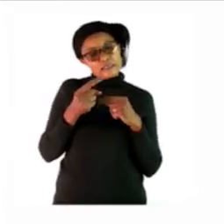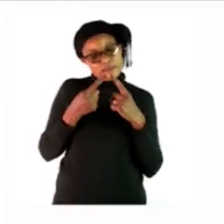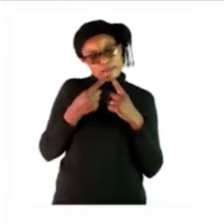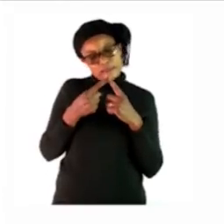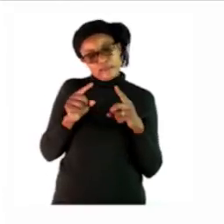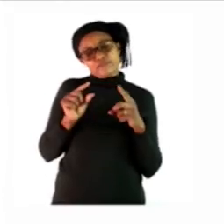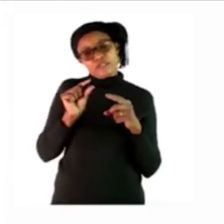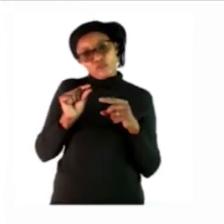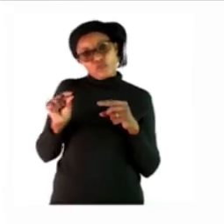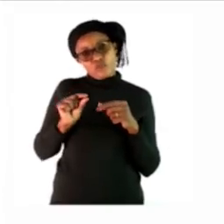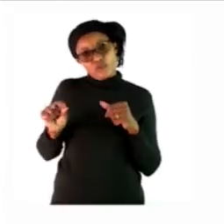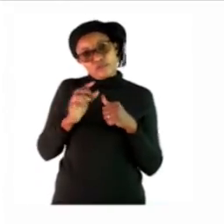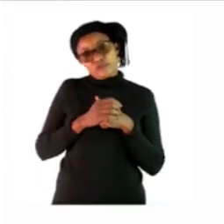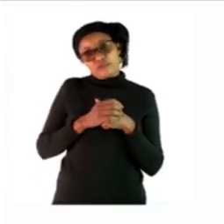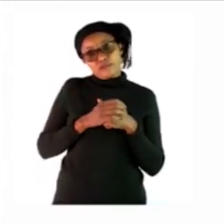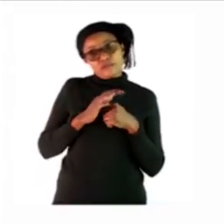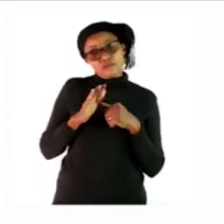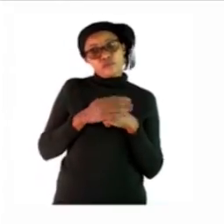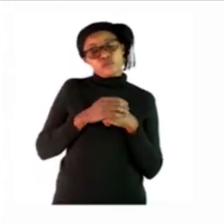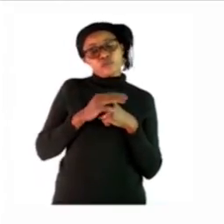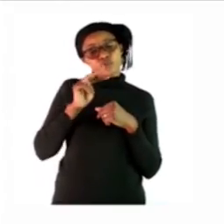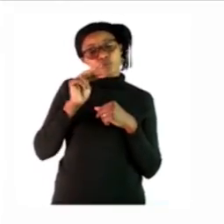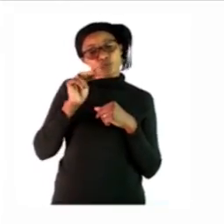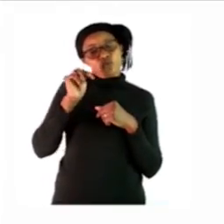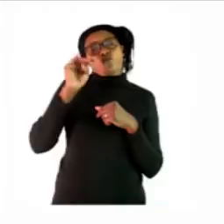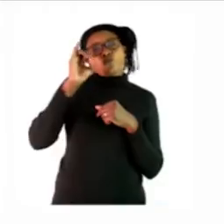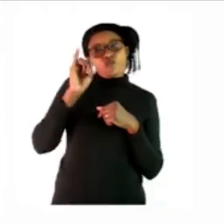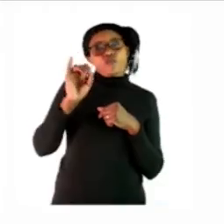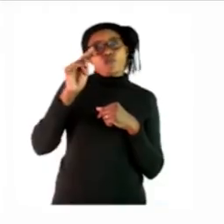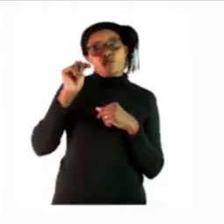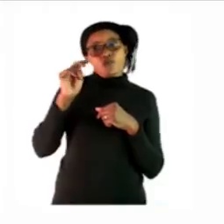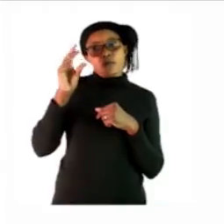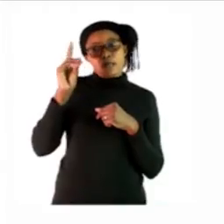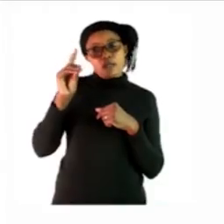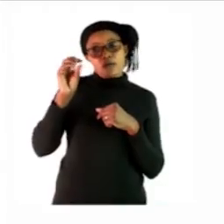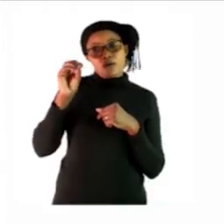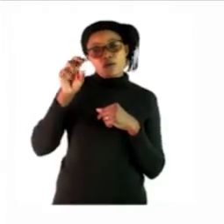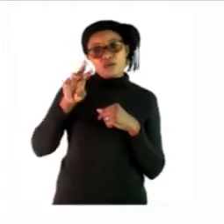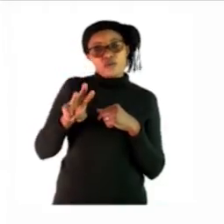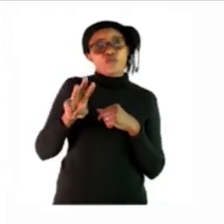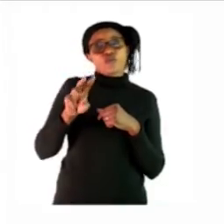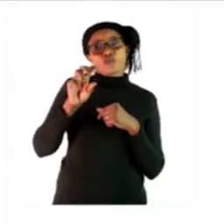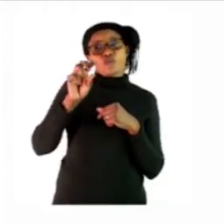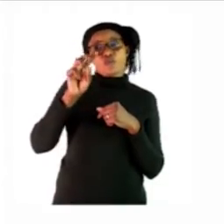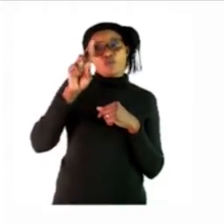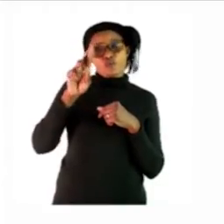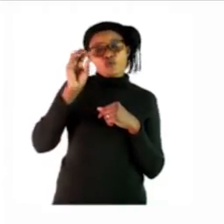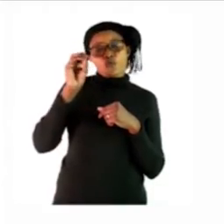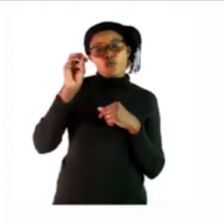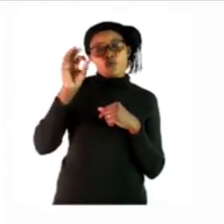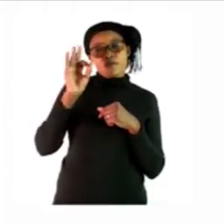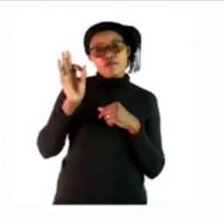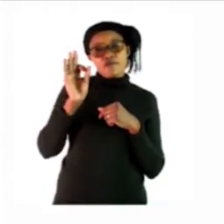there on top the first word is window window, roof, door,